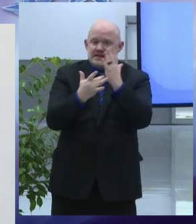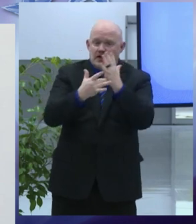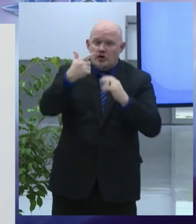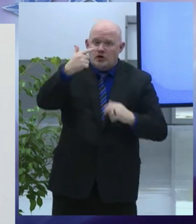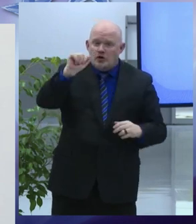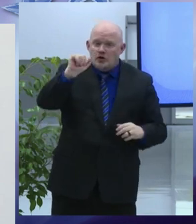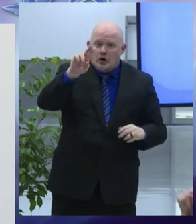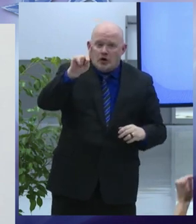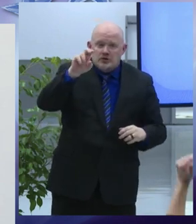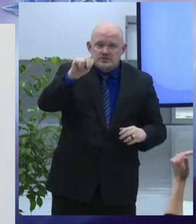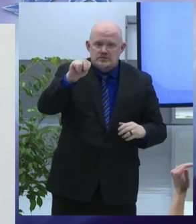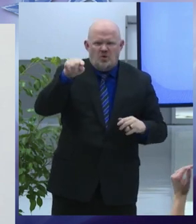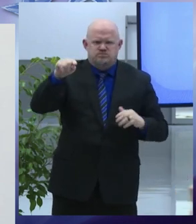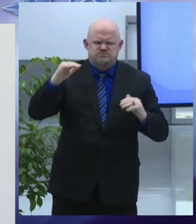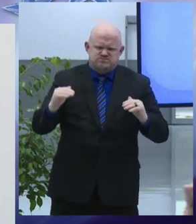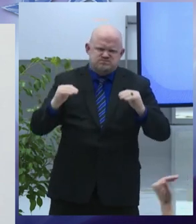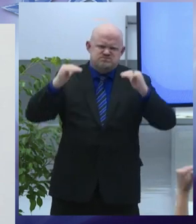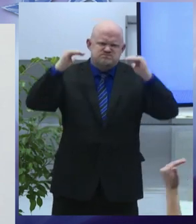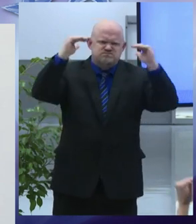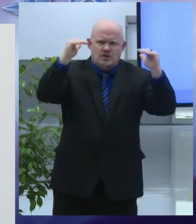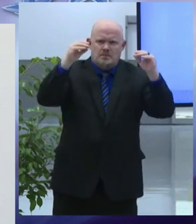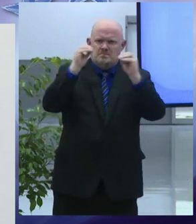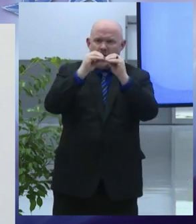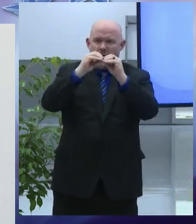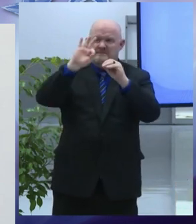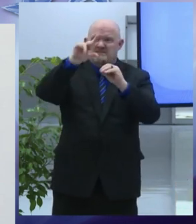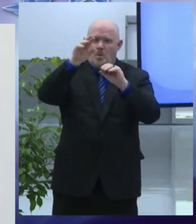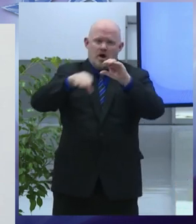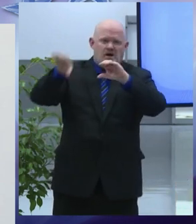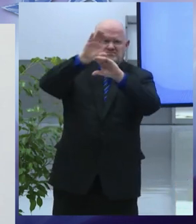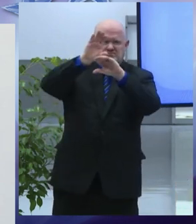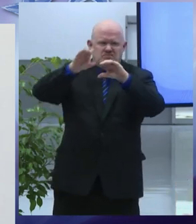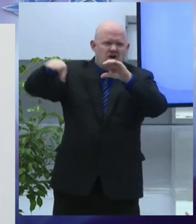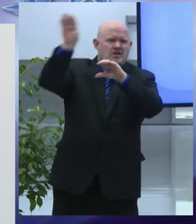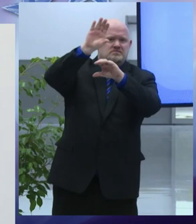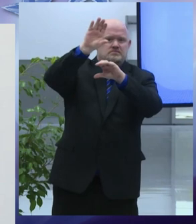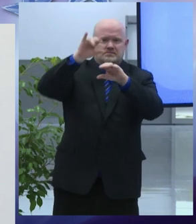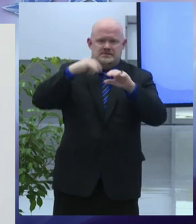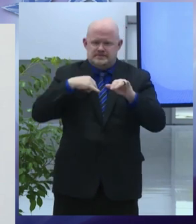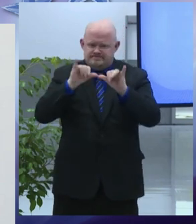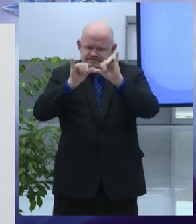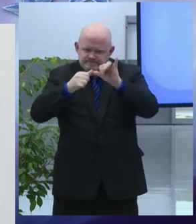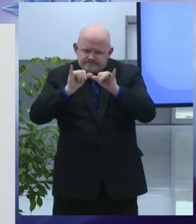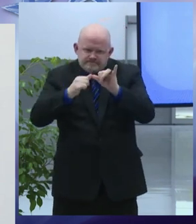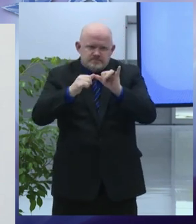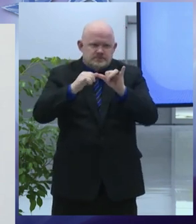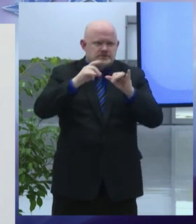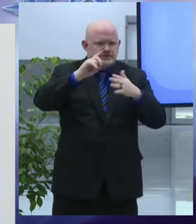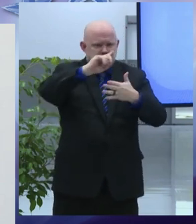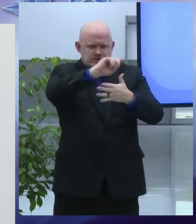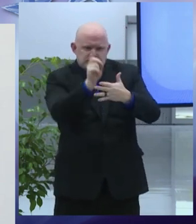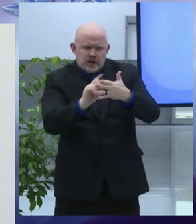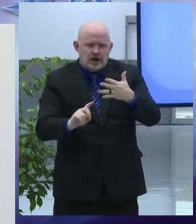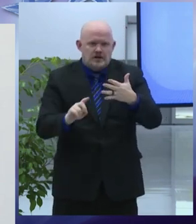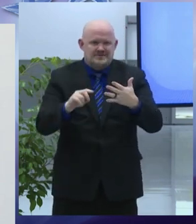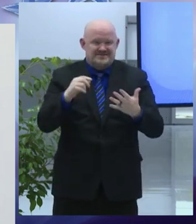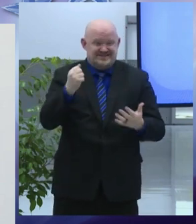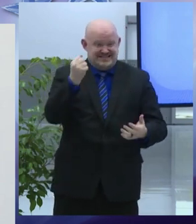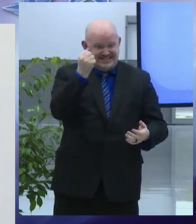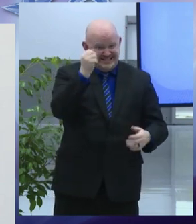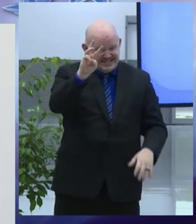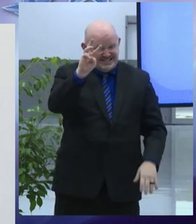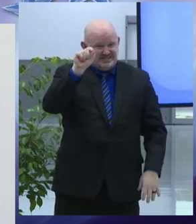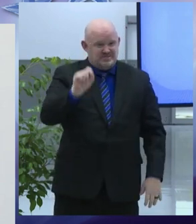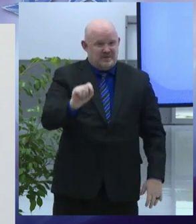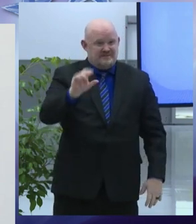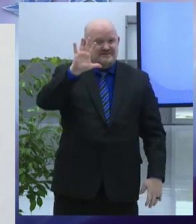floors final design and engineering work gets started soon on the 16 and a half million dollar project which will more than double the square footage available